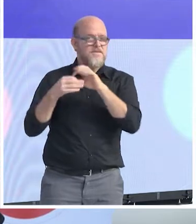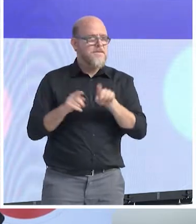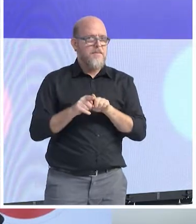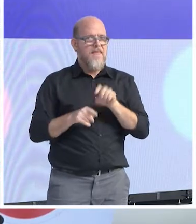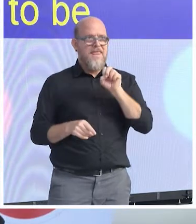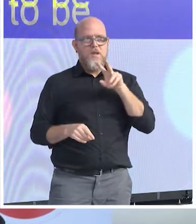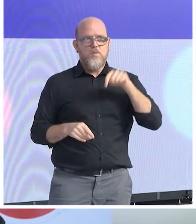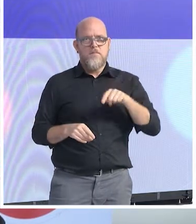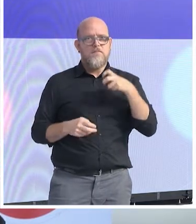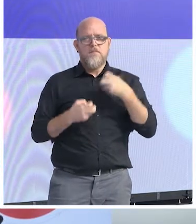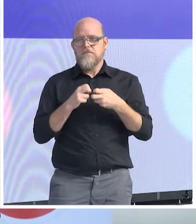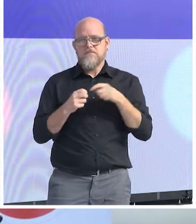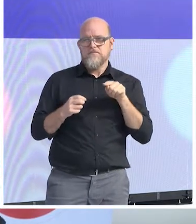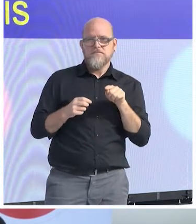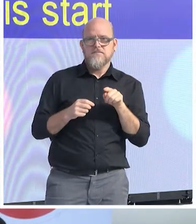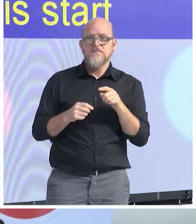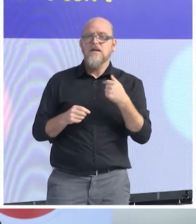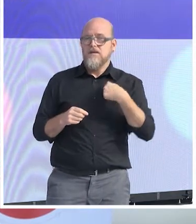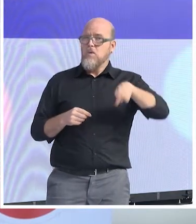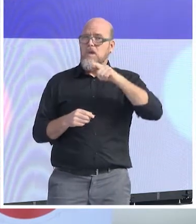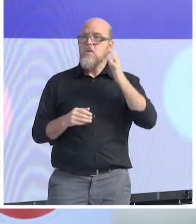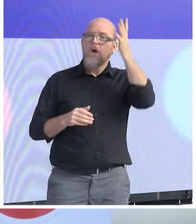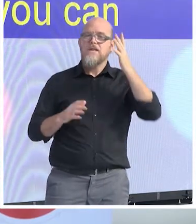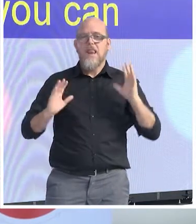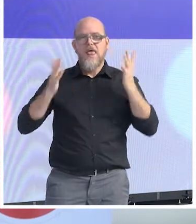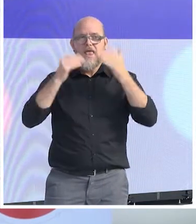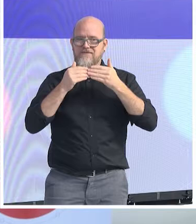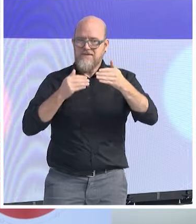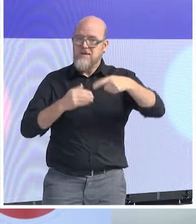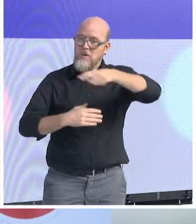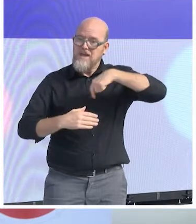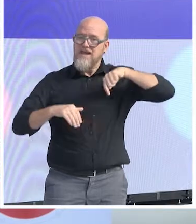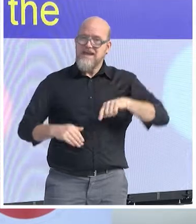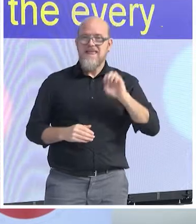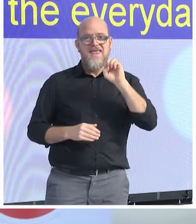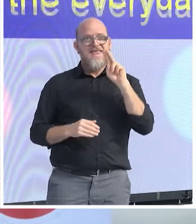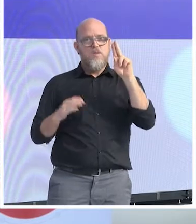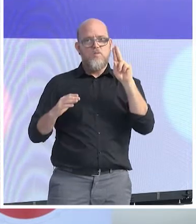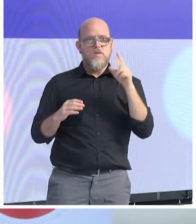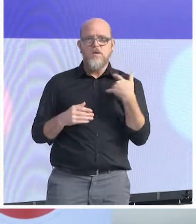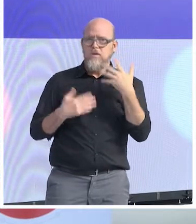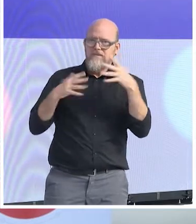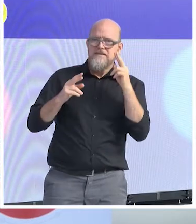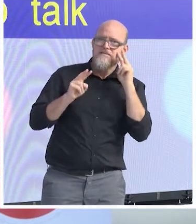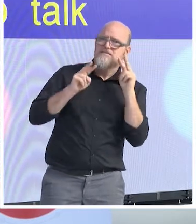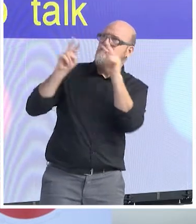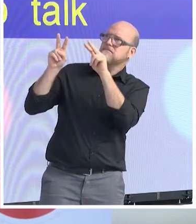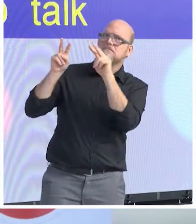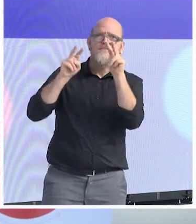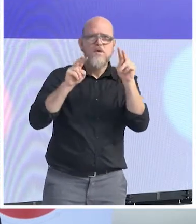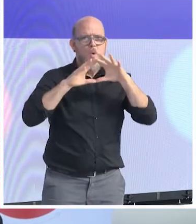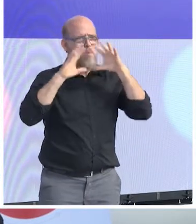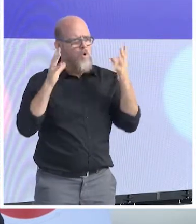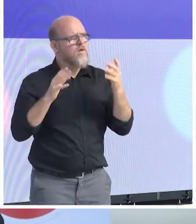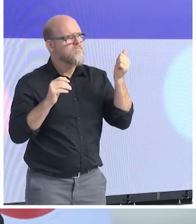us, this start to be challenged, and you can see this very much in the everyday life, and I'm going to talk about the three Europes